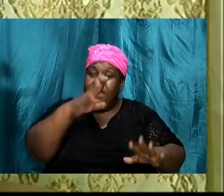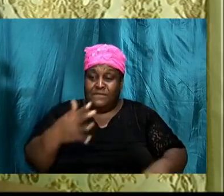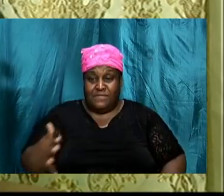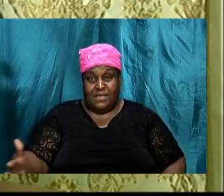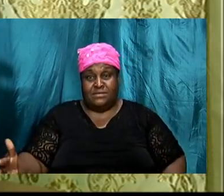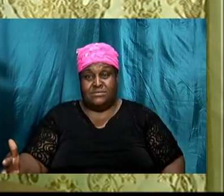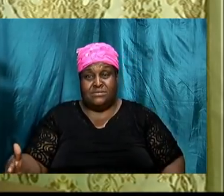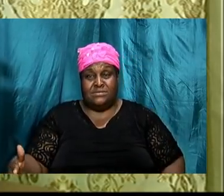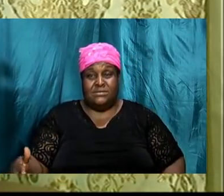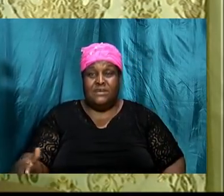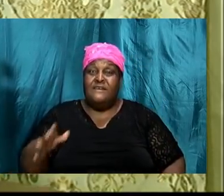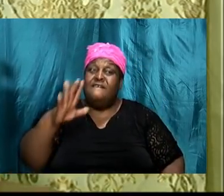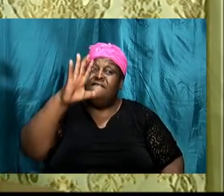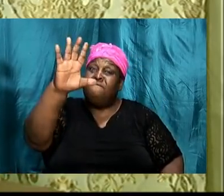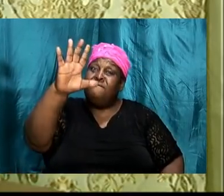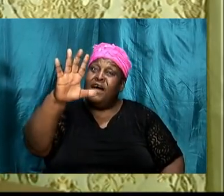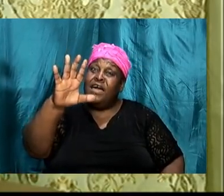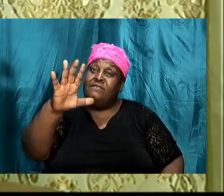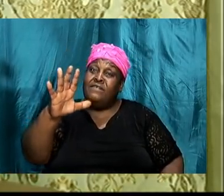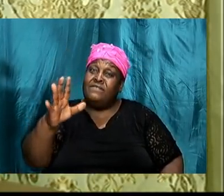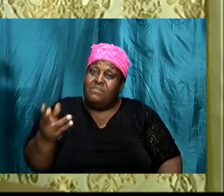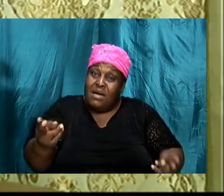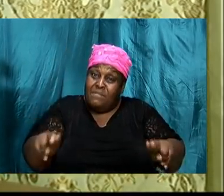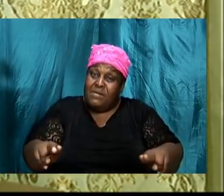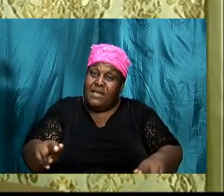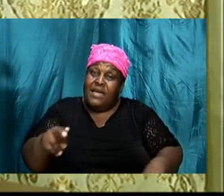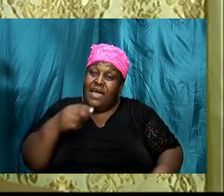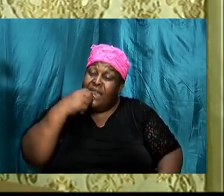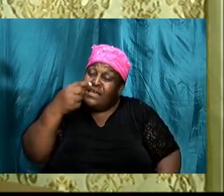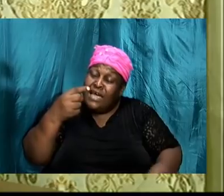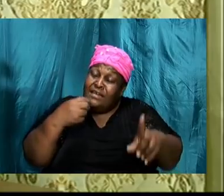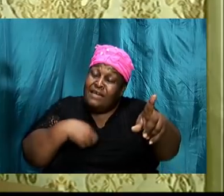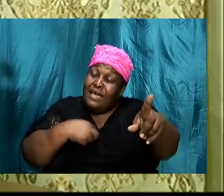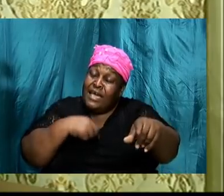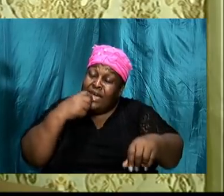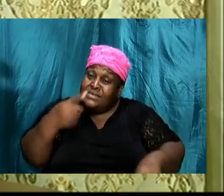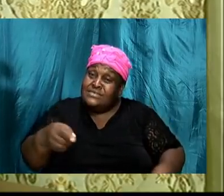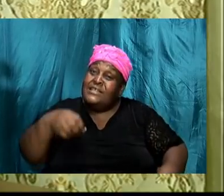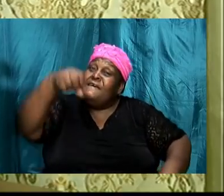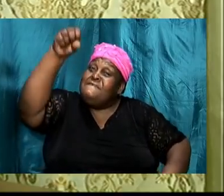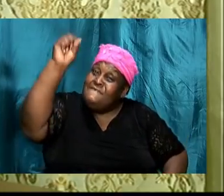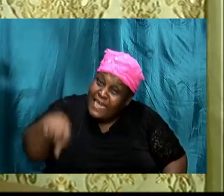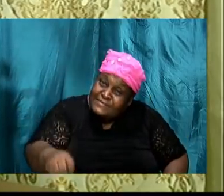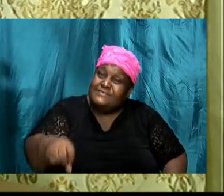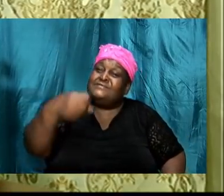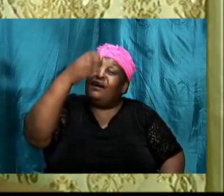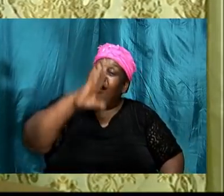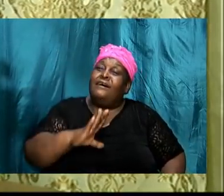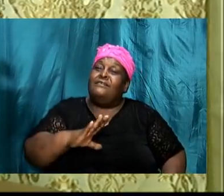and five of them I said yes God I know that this is your perfect will for my life